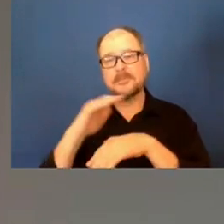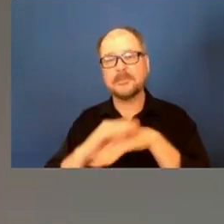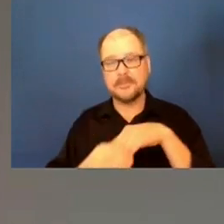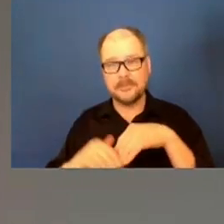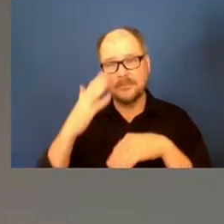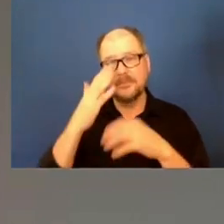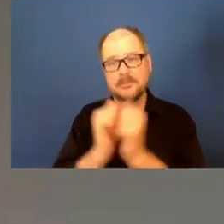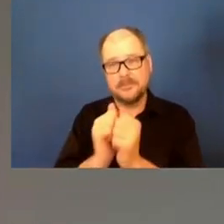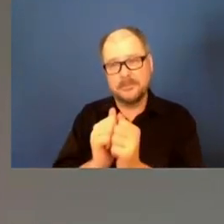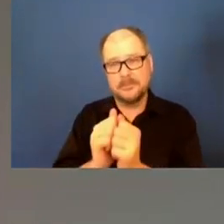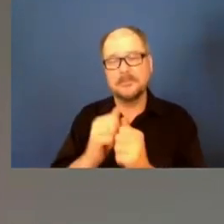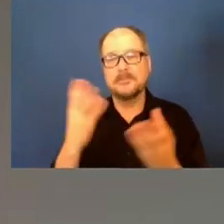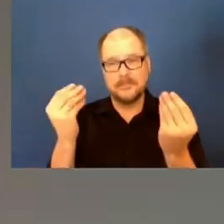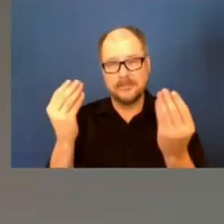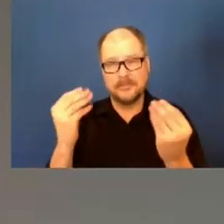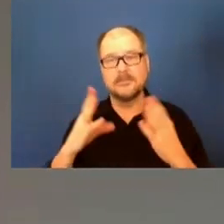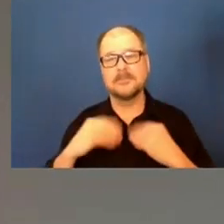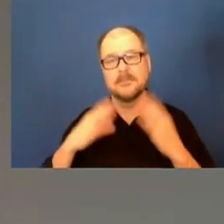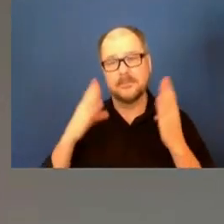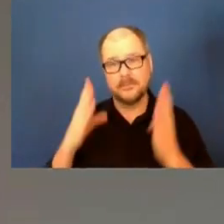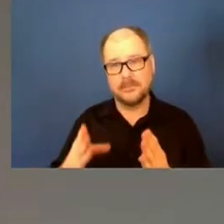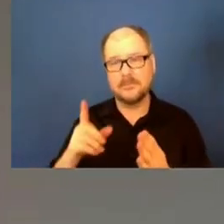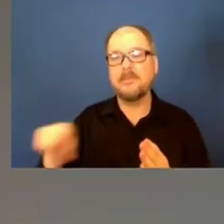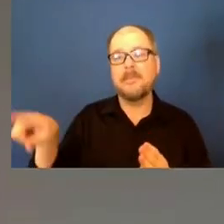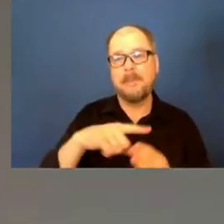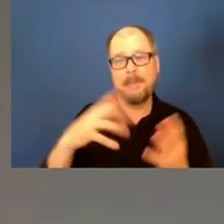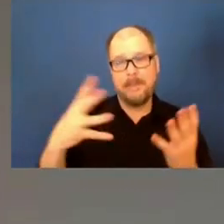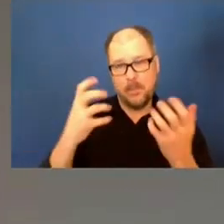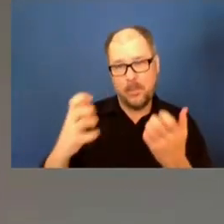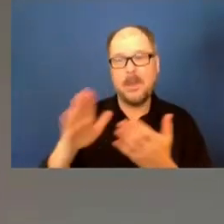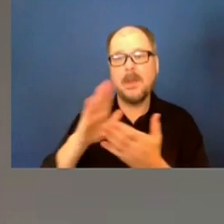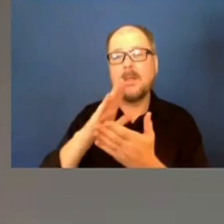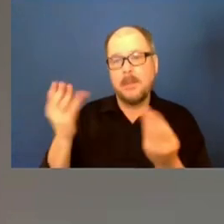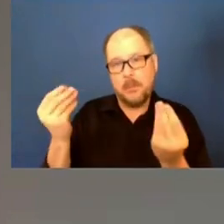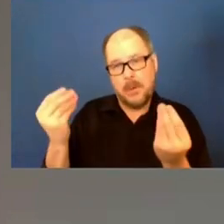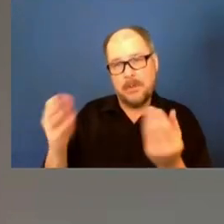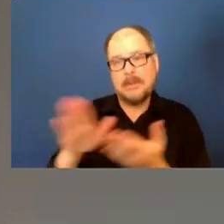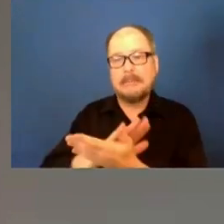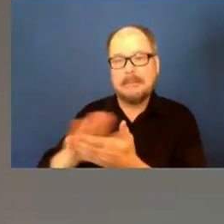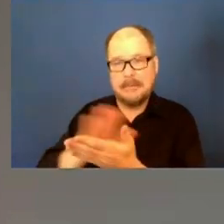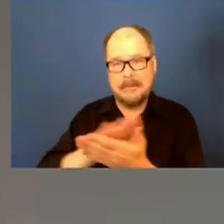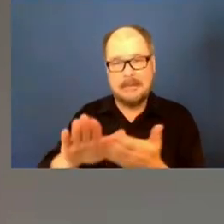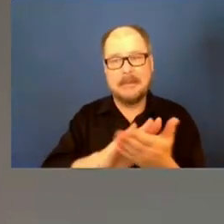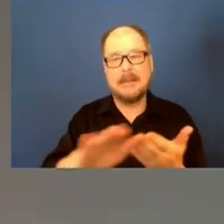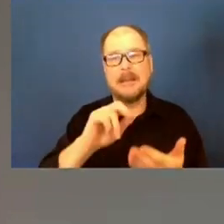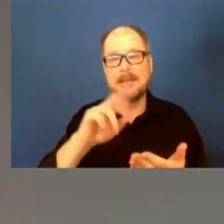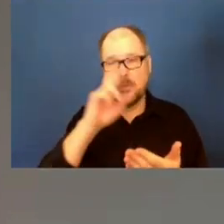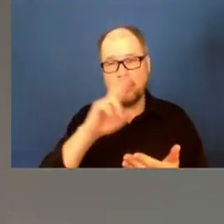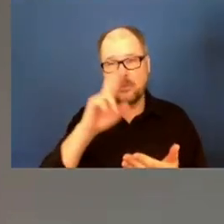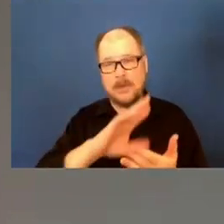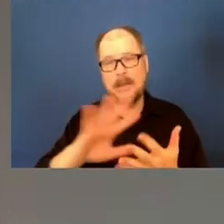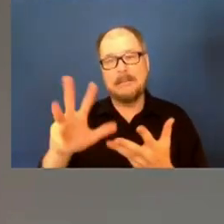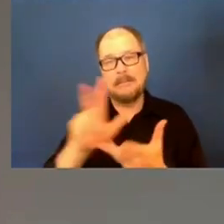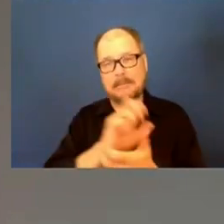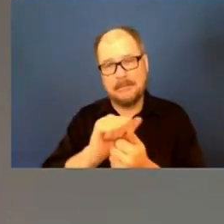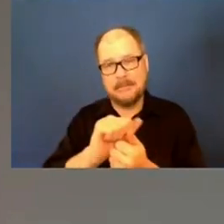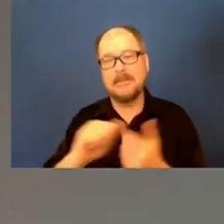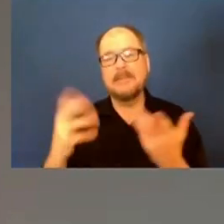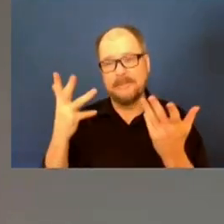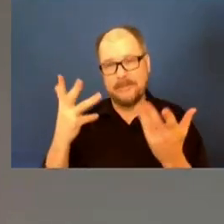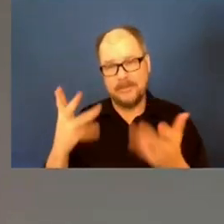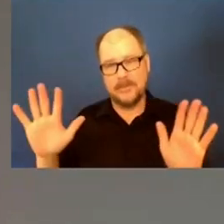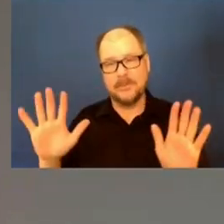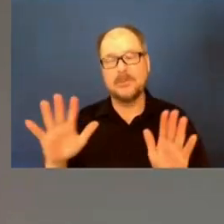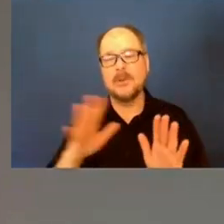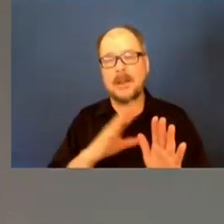have a real interest in getting their property cleaned up and getting this rat situation taken care of quickly. Which